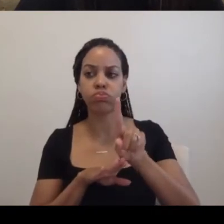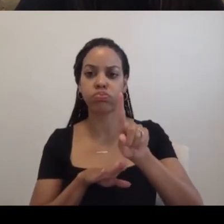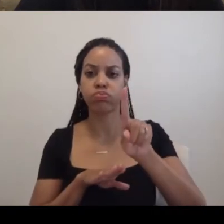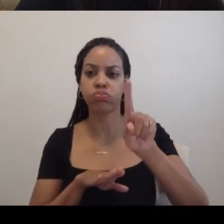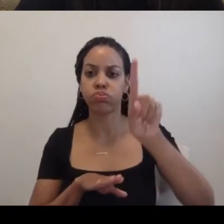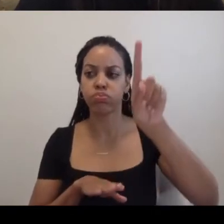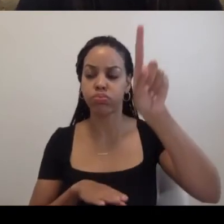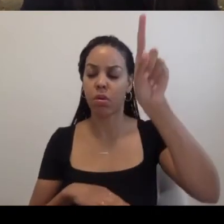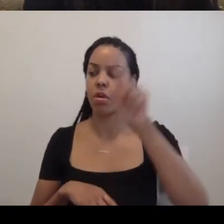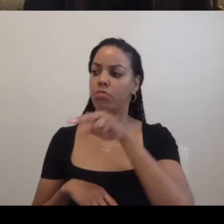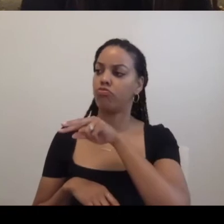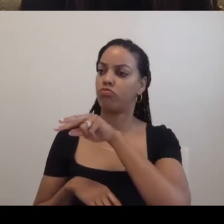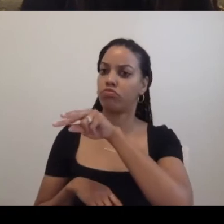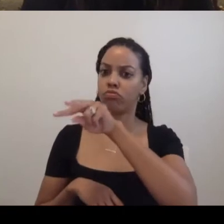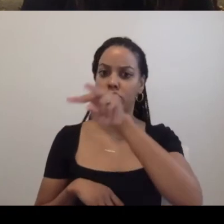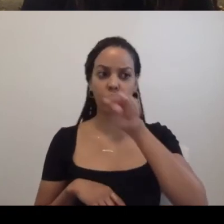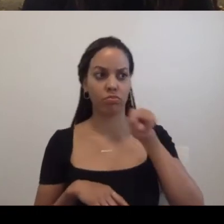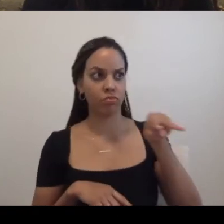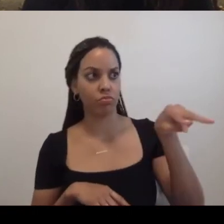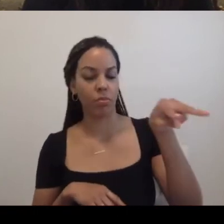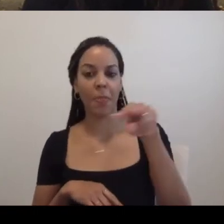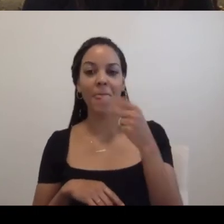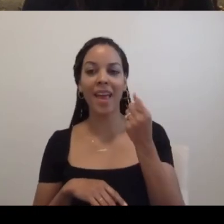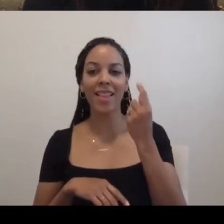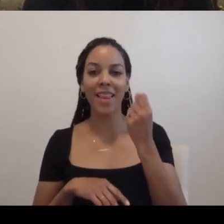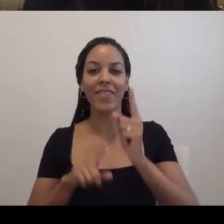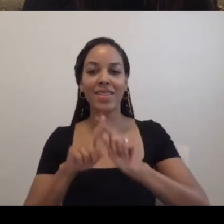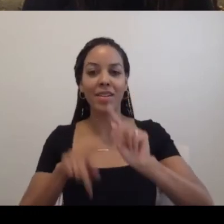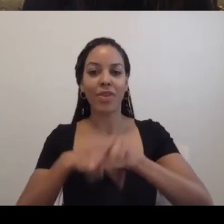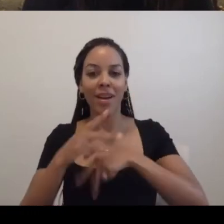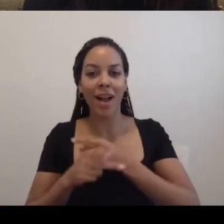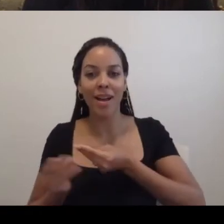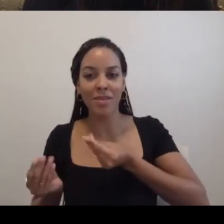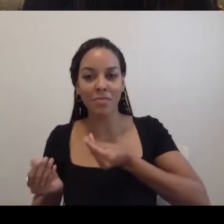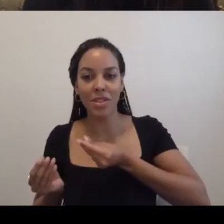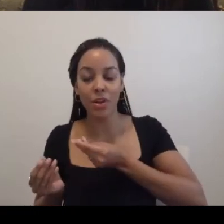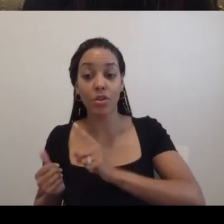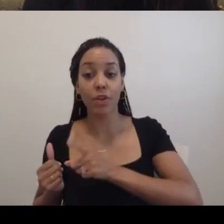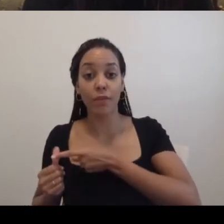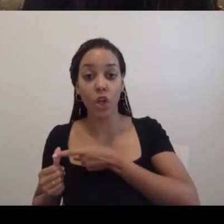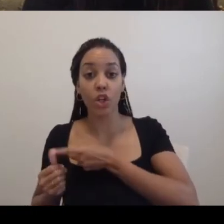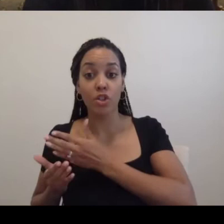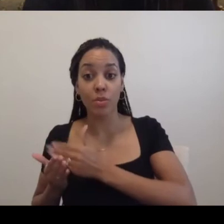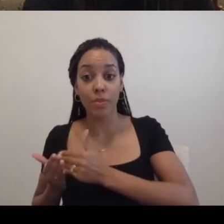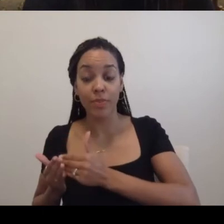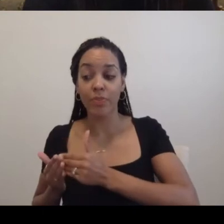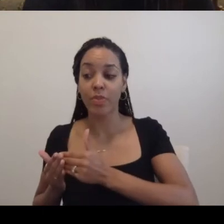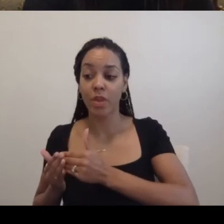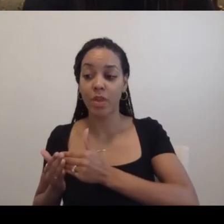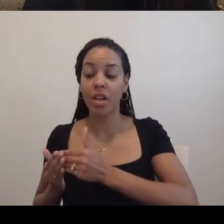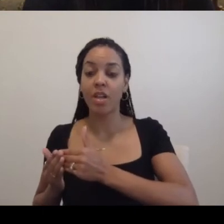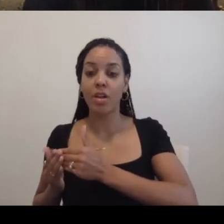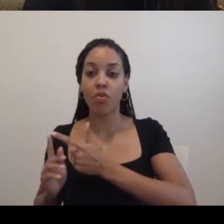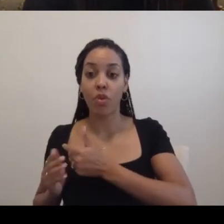kinds of materials in the first stages of, of turning from one, from